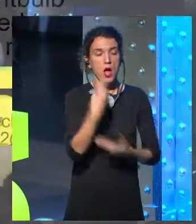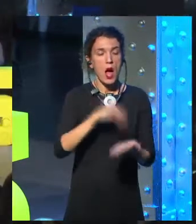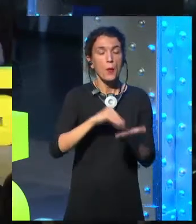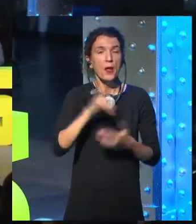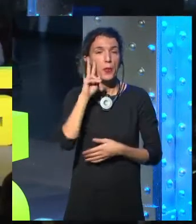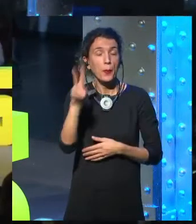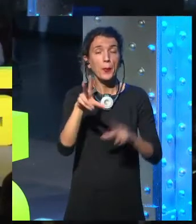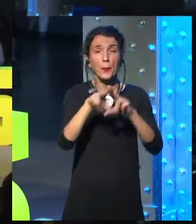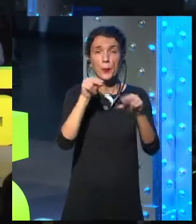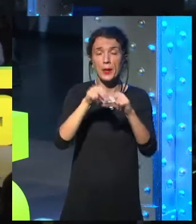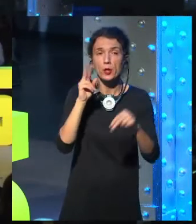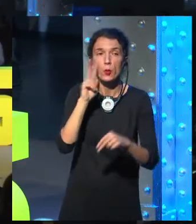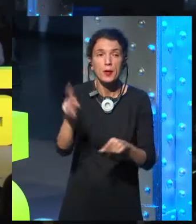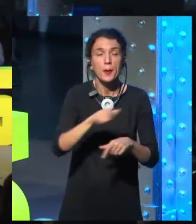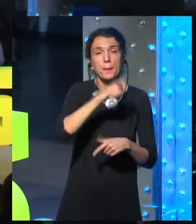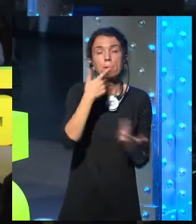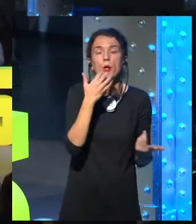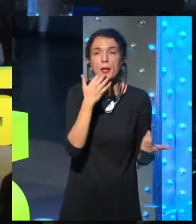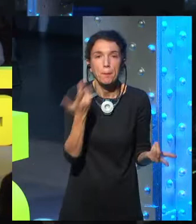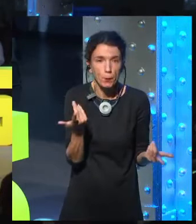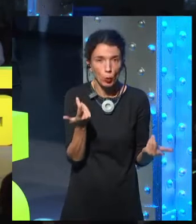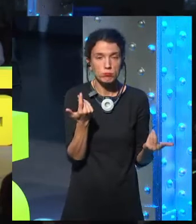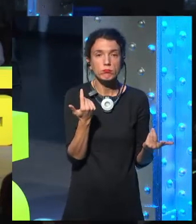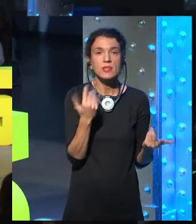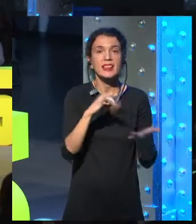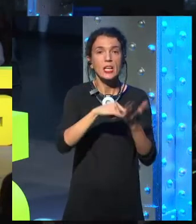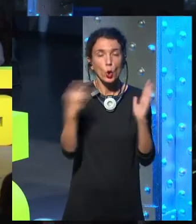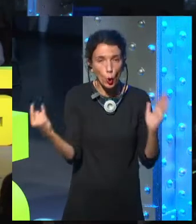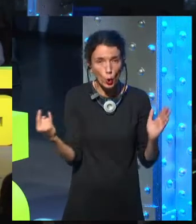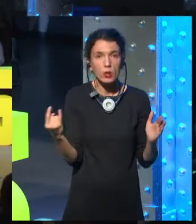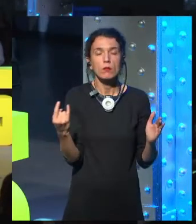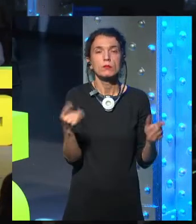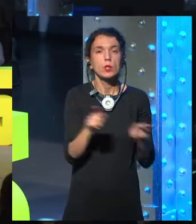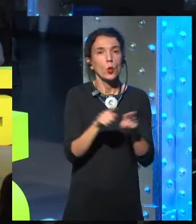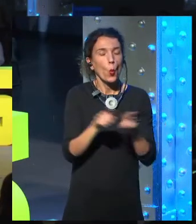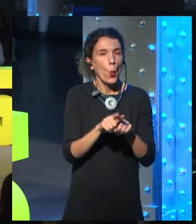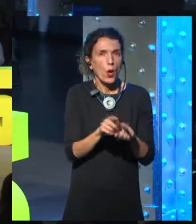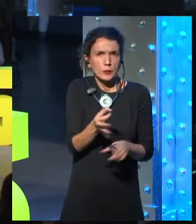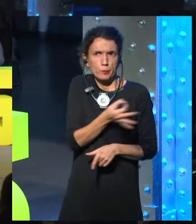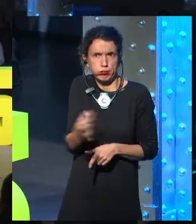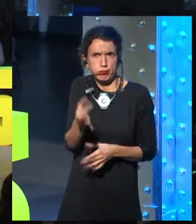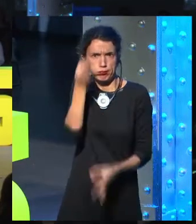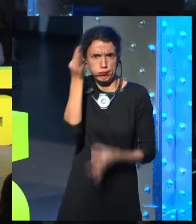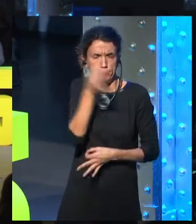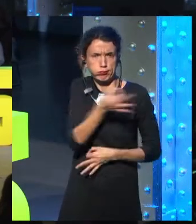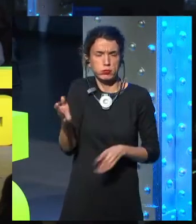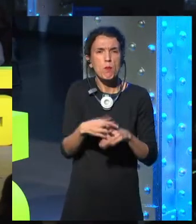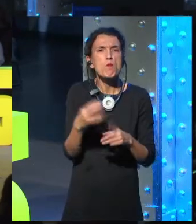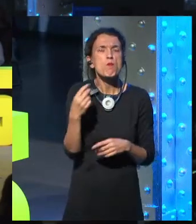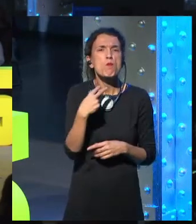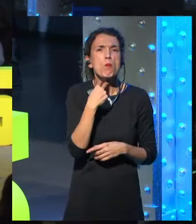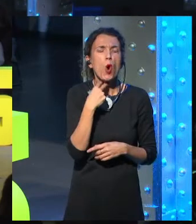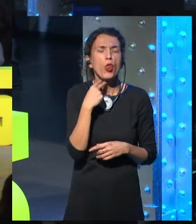disembodied human voice that wakes the person up in the morning. Like, hello Dave. Today's weather is... Who wants to wake up to a